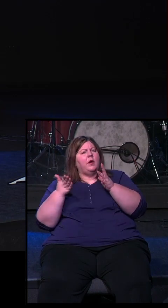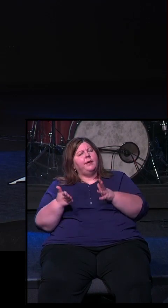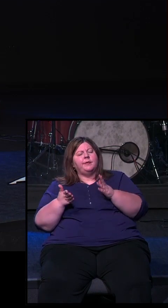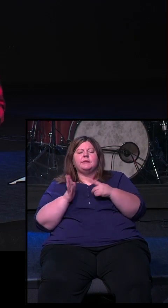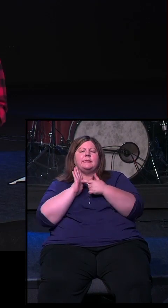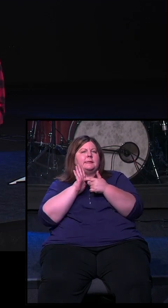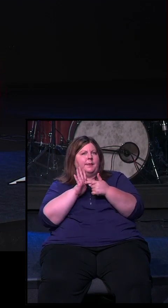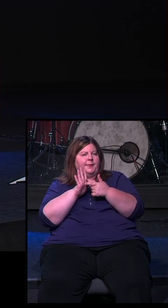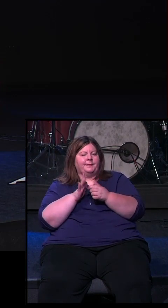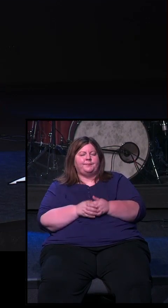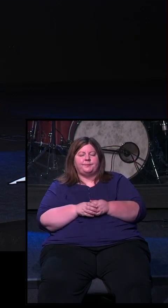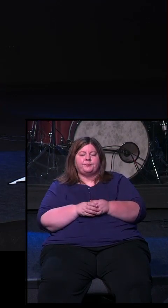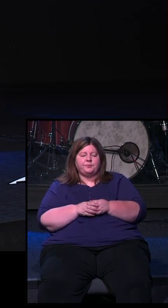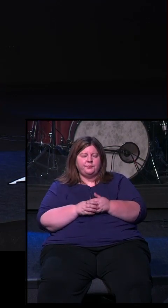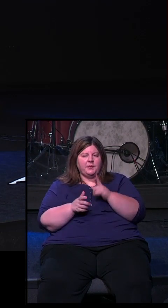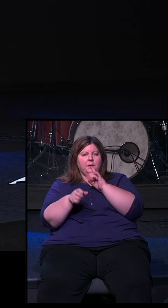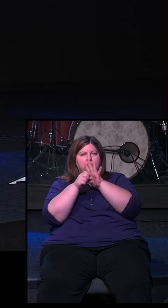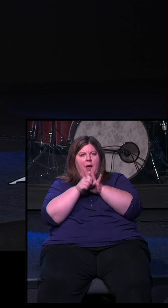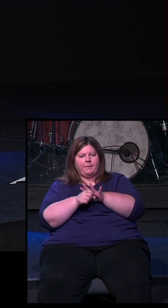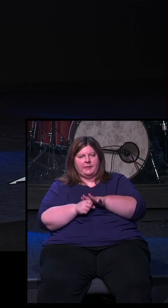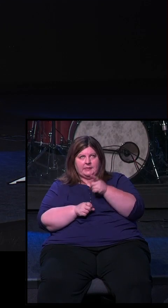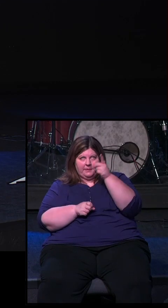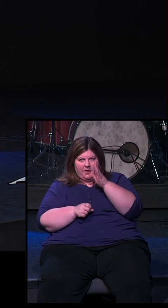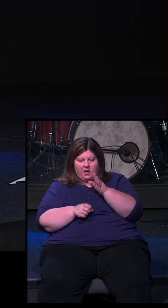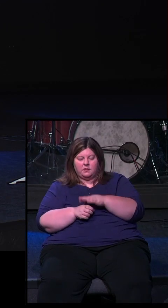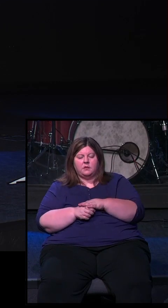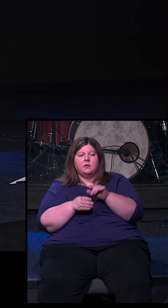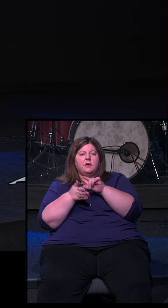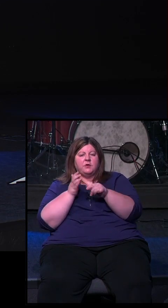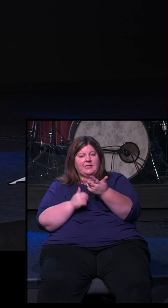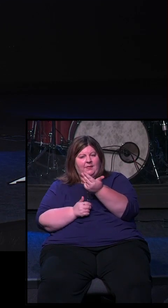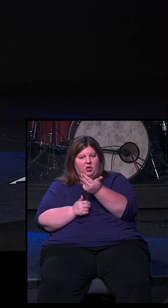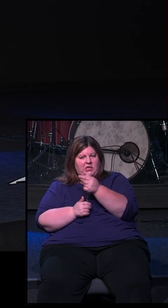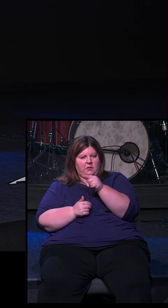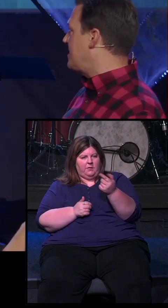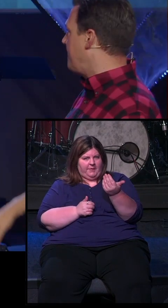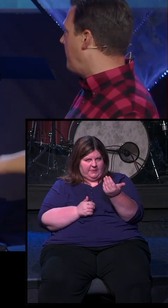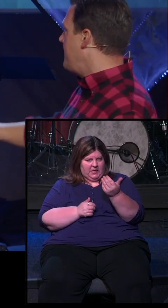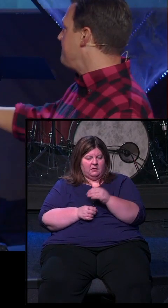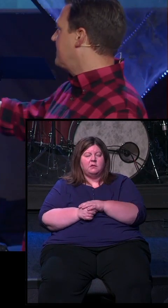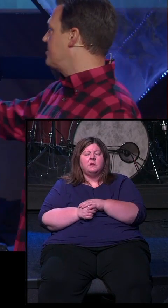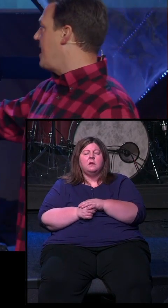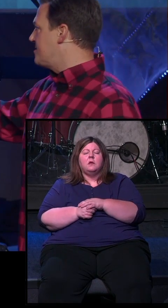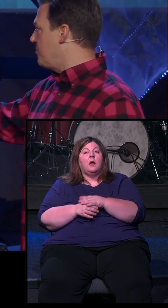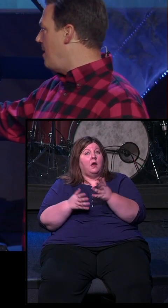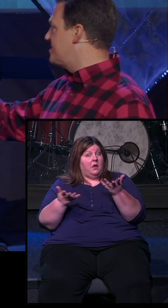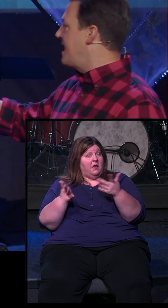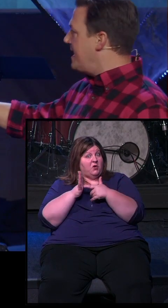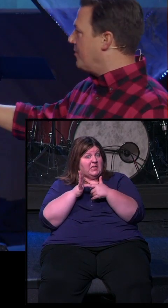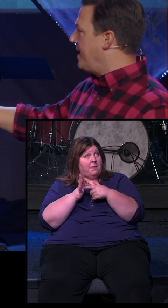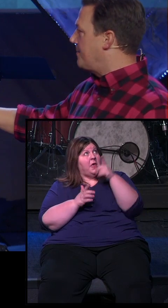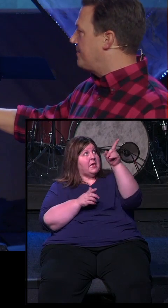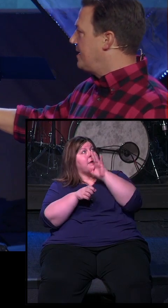example talking about the promises of God. So this is verses 13 through 15. It says, example, there was God's